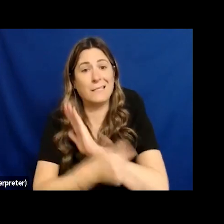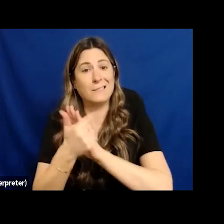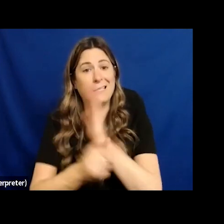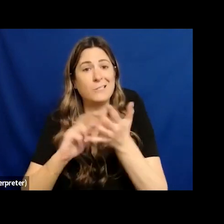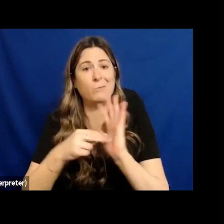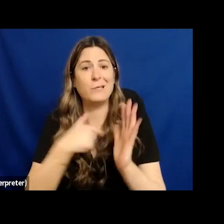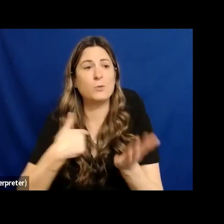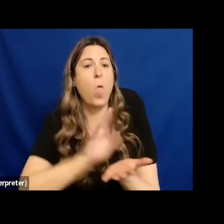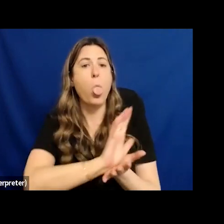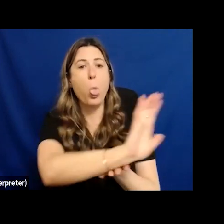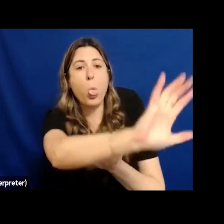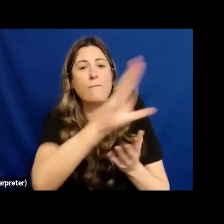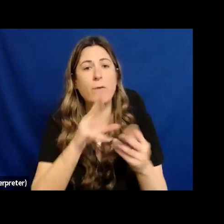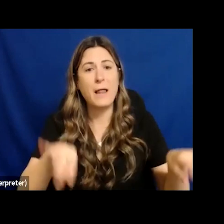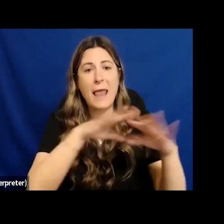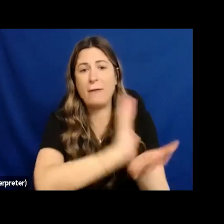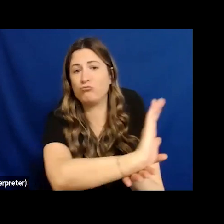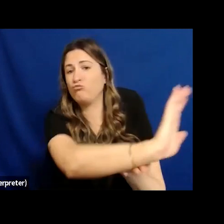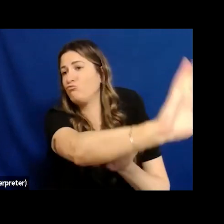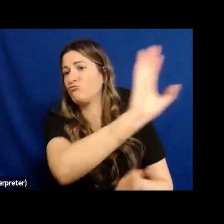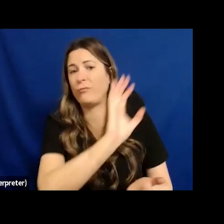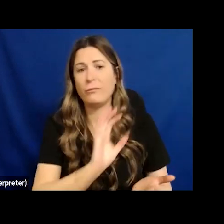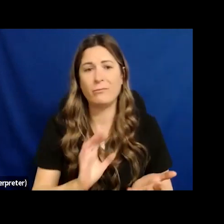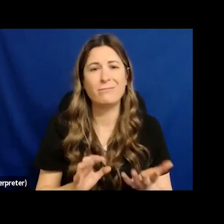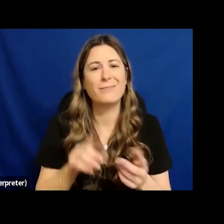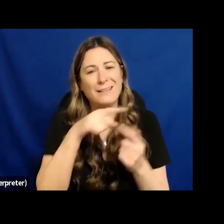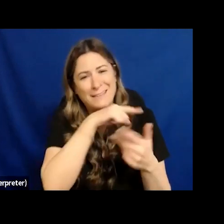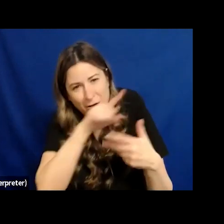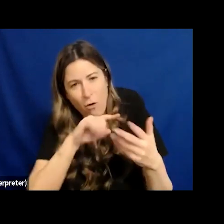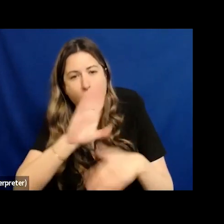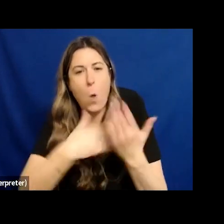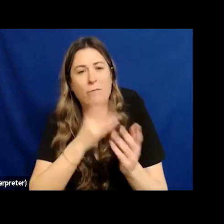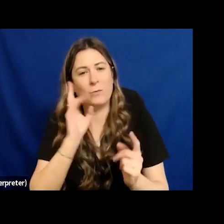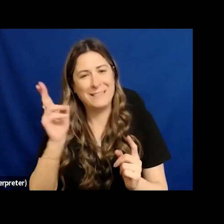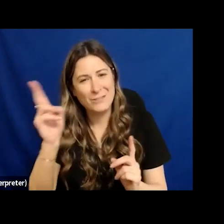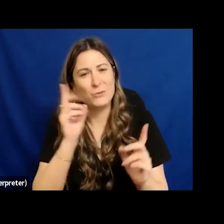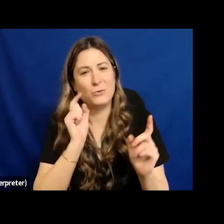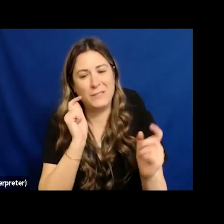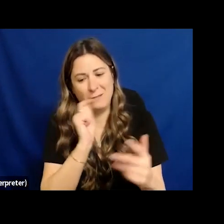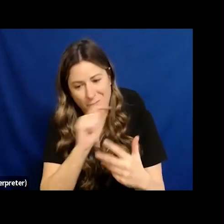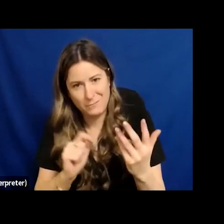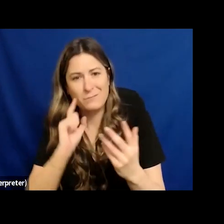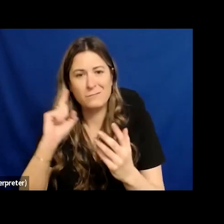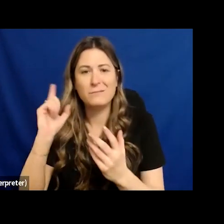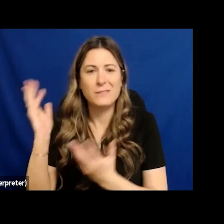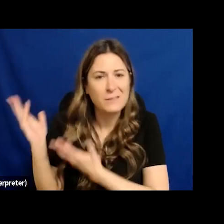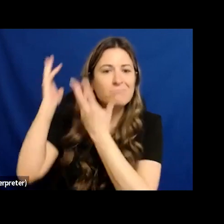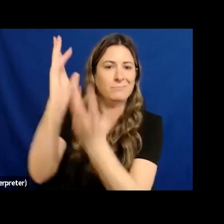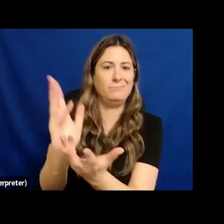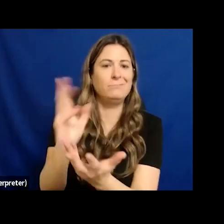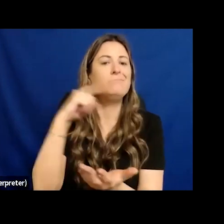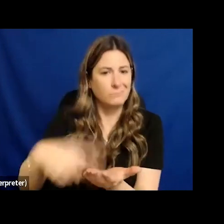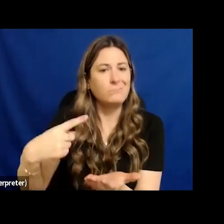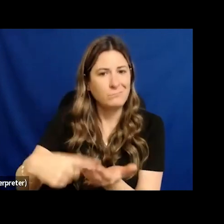those kinds of things need to be brought forward and I think this idea that you've brought brought